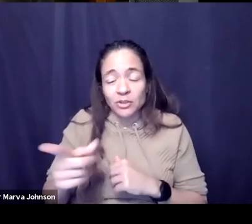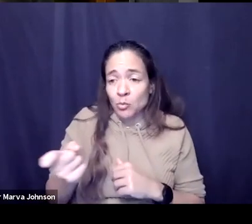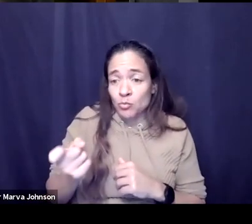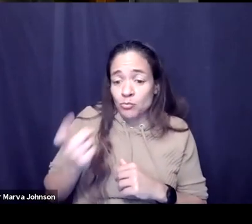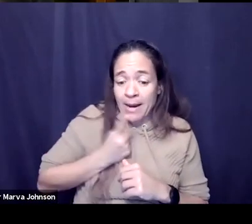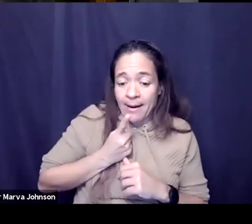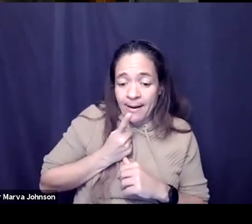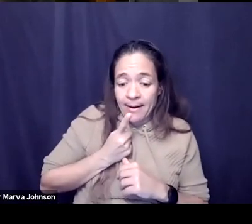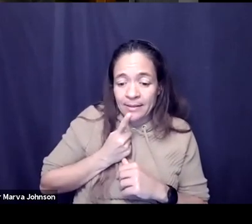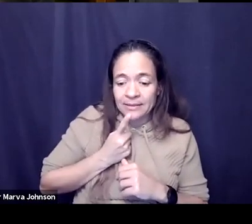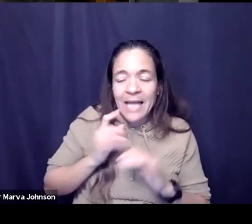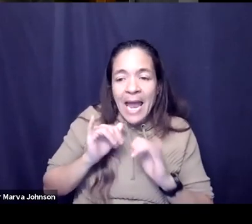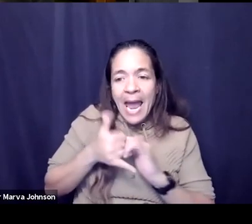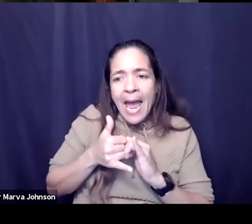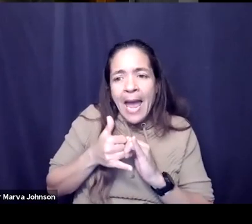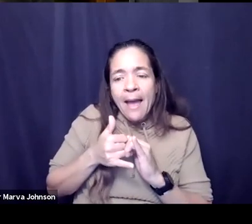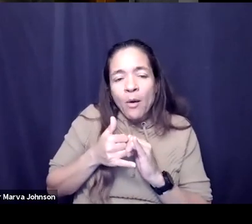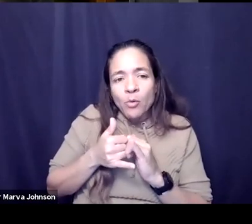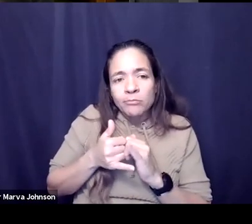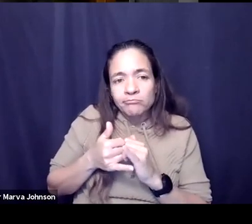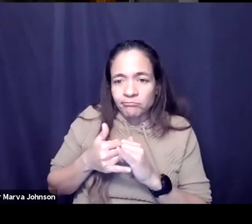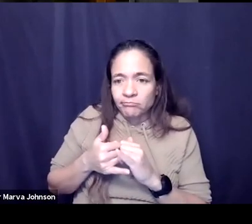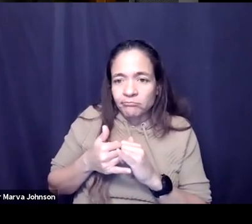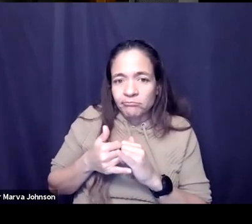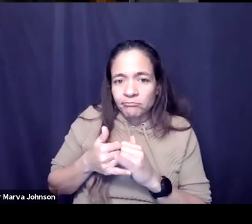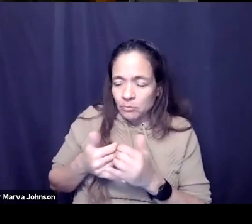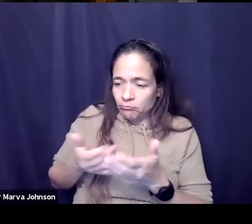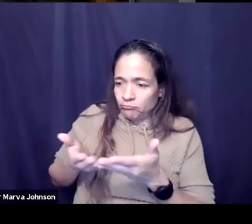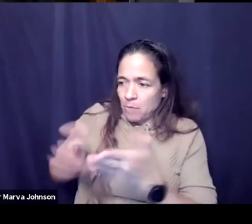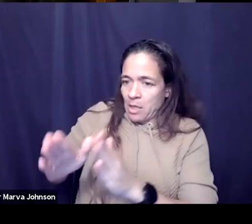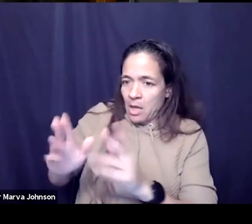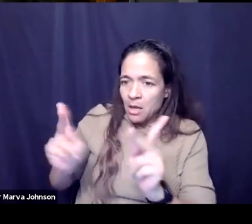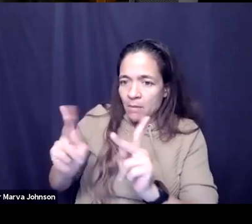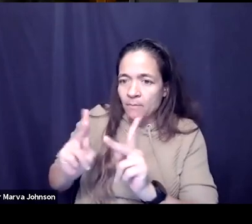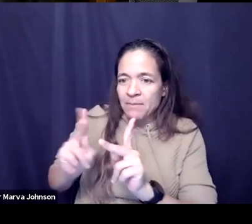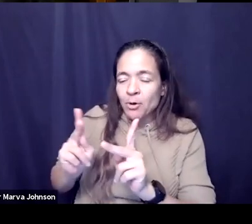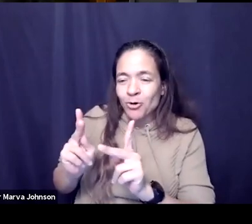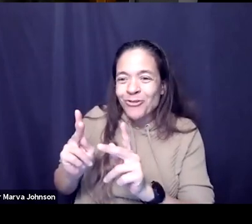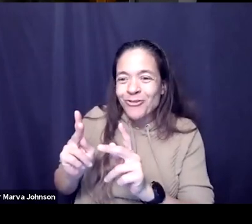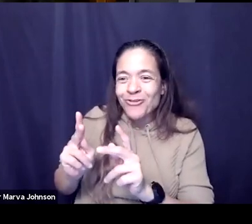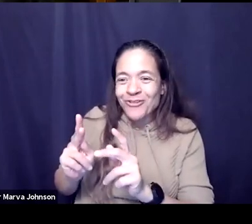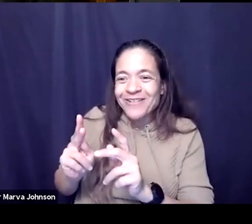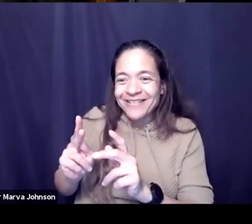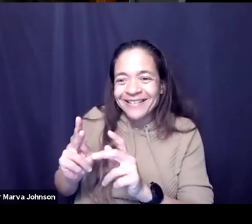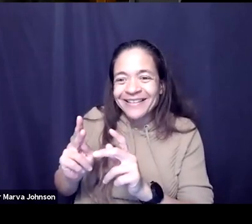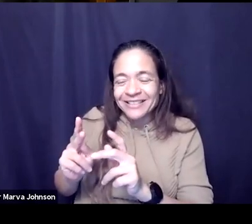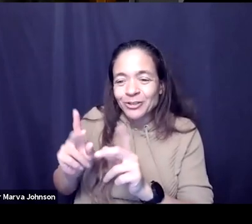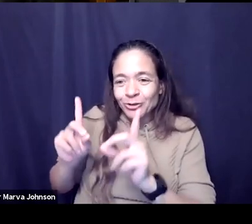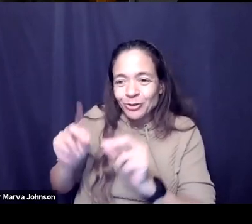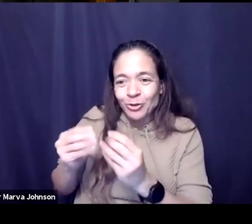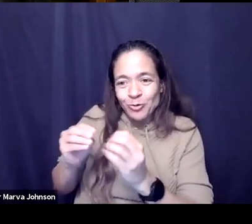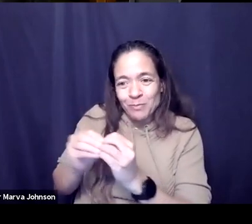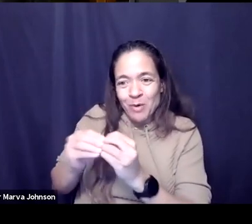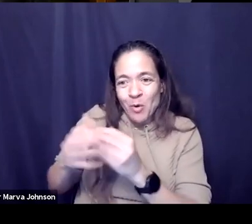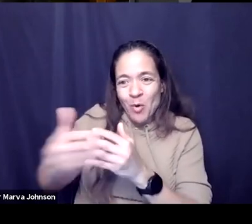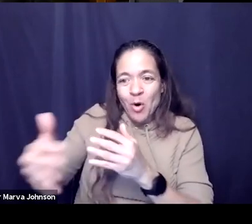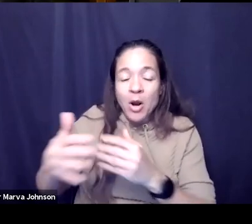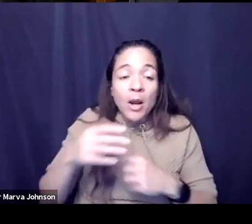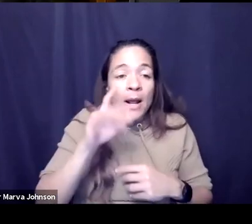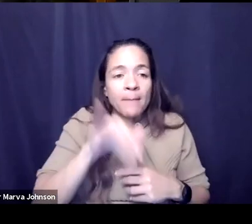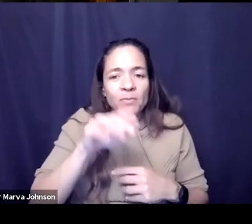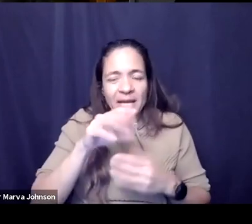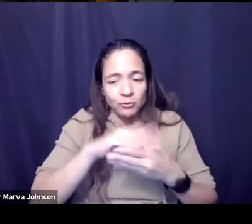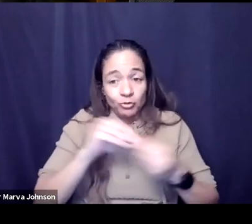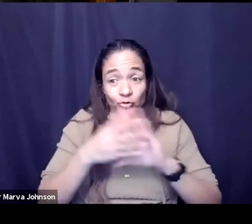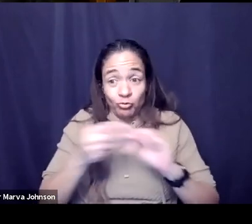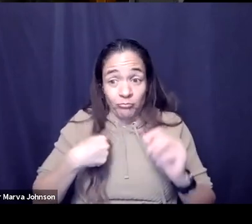enable people to do this to take on more and think the story of allyship and action comes this idea of believing in that balance believing